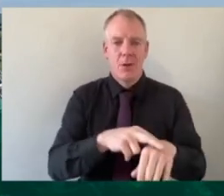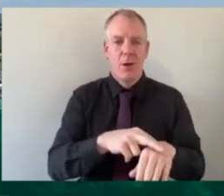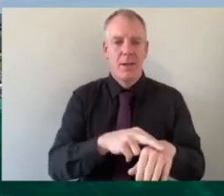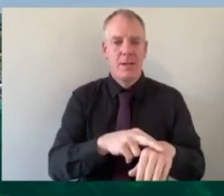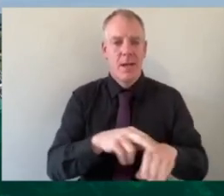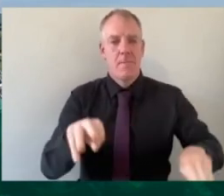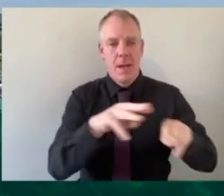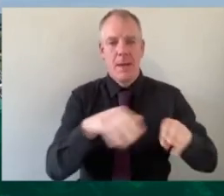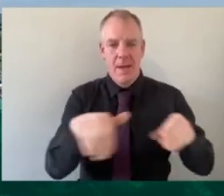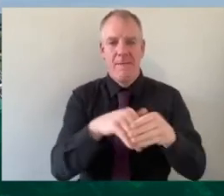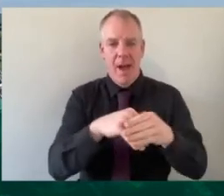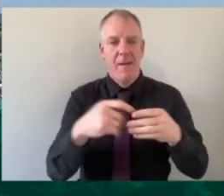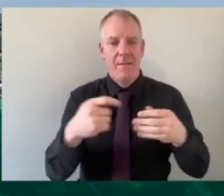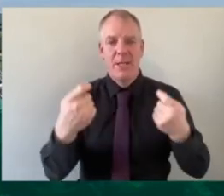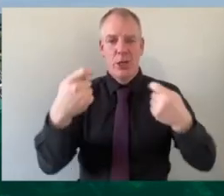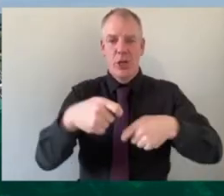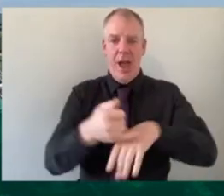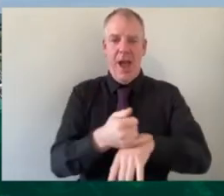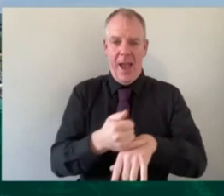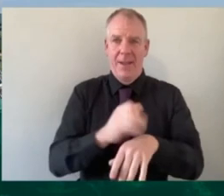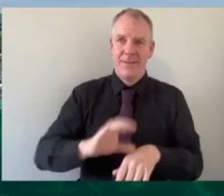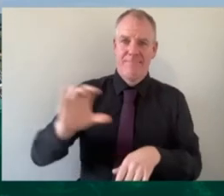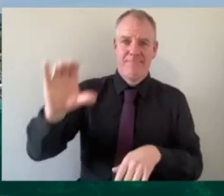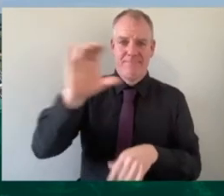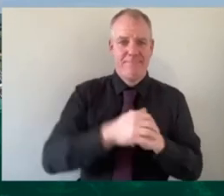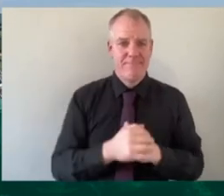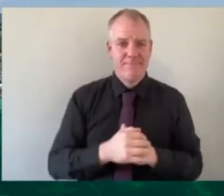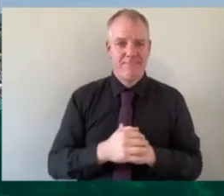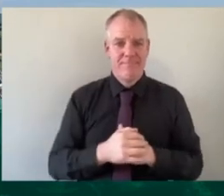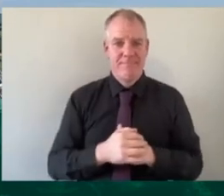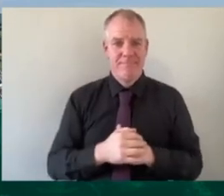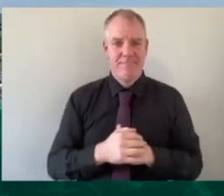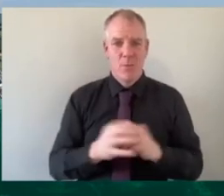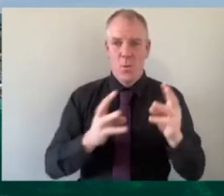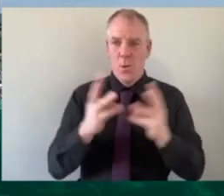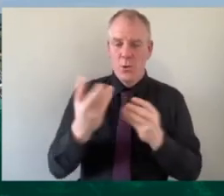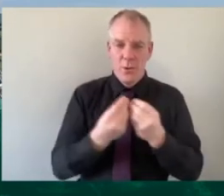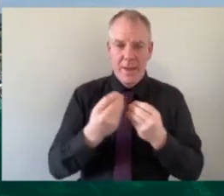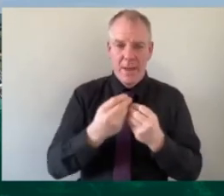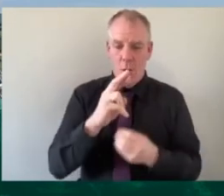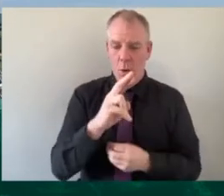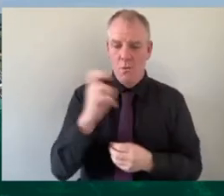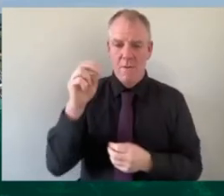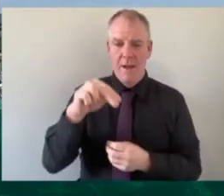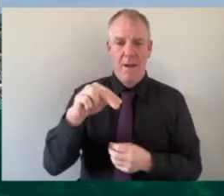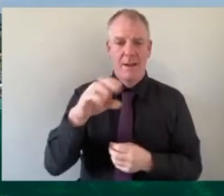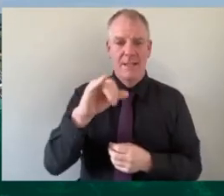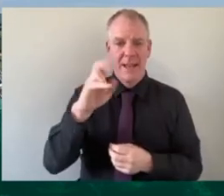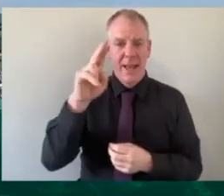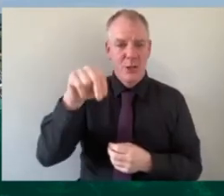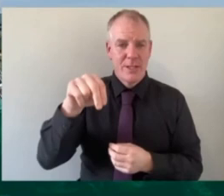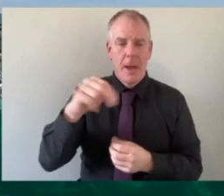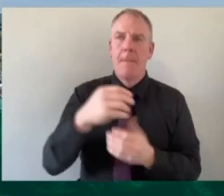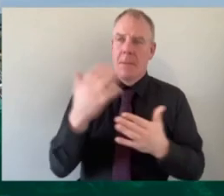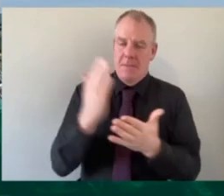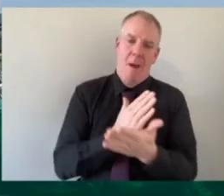people who share these islands and and you know reconciliation is a major part of that and and it's amazing you